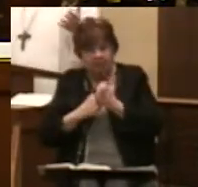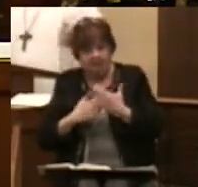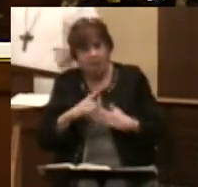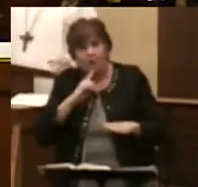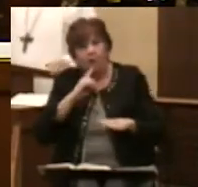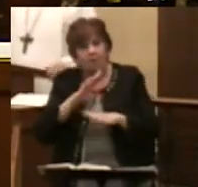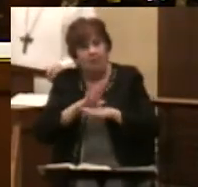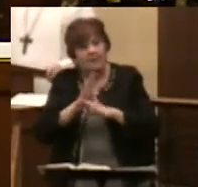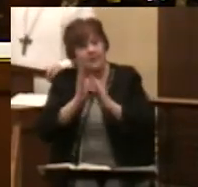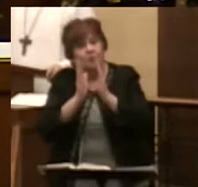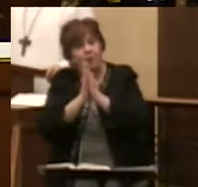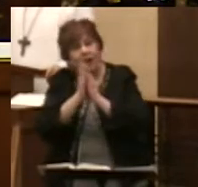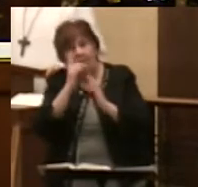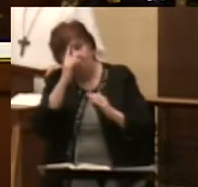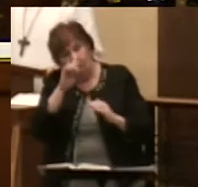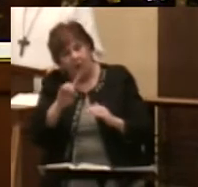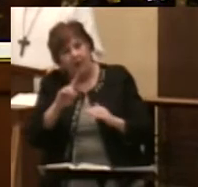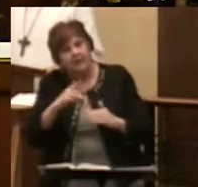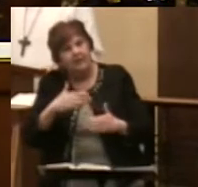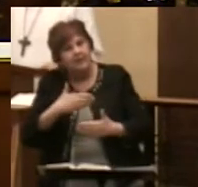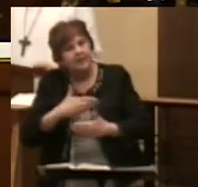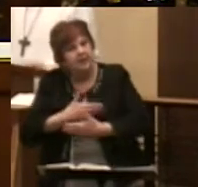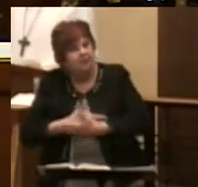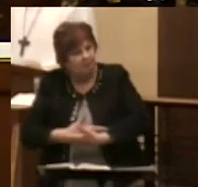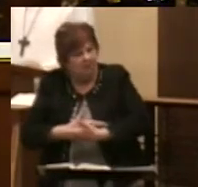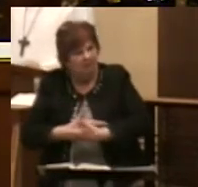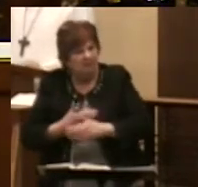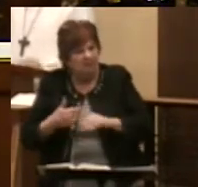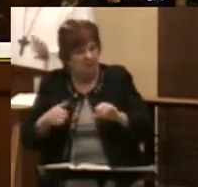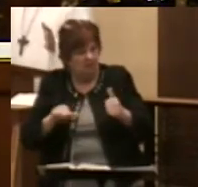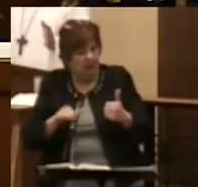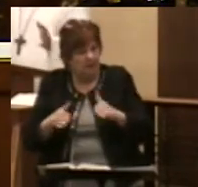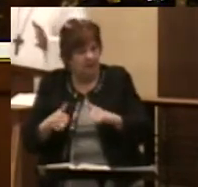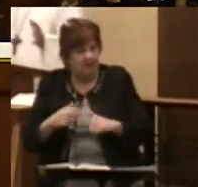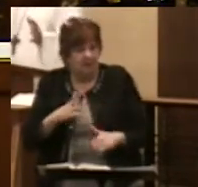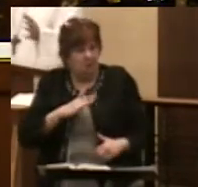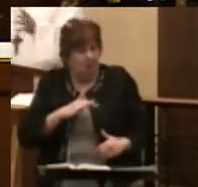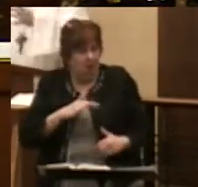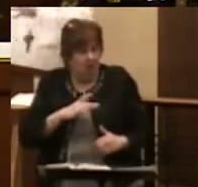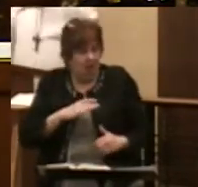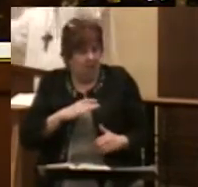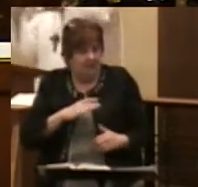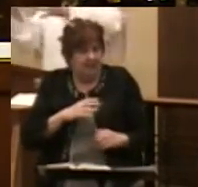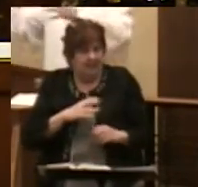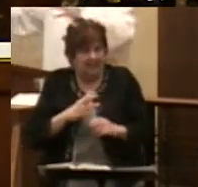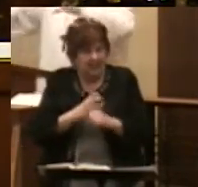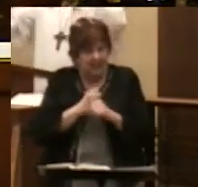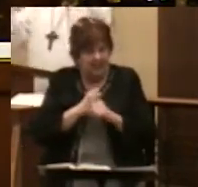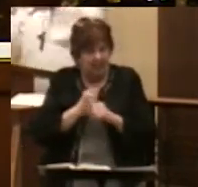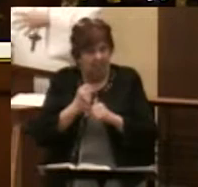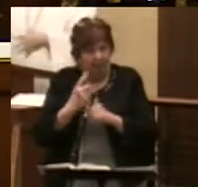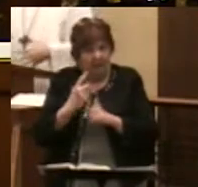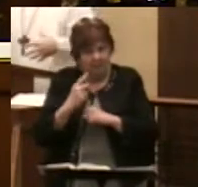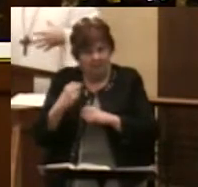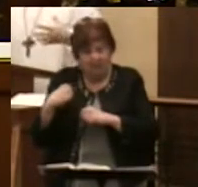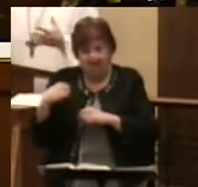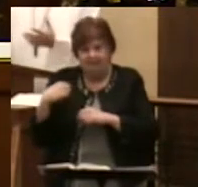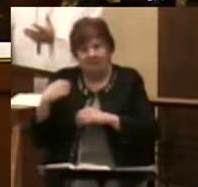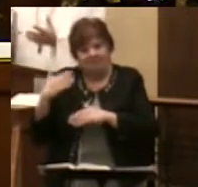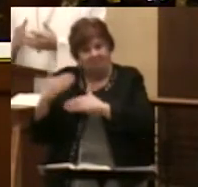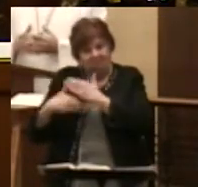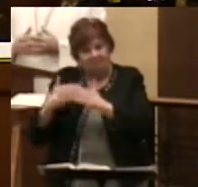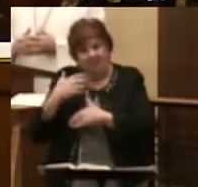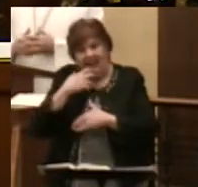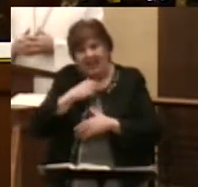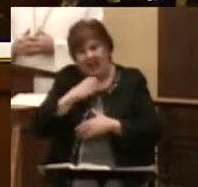promise to pray for the child being baptized. It was a cool way to get multiple generations involved in caring